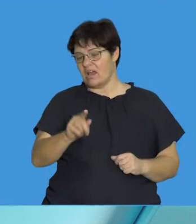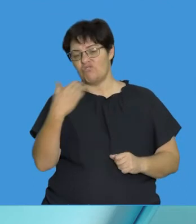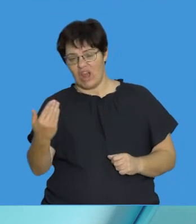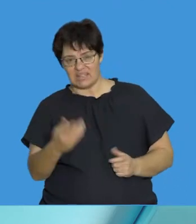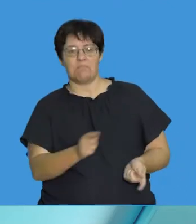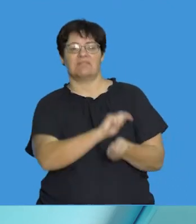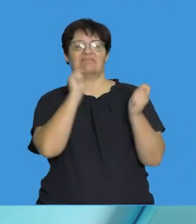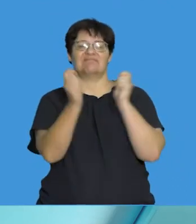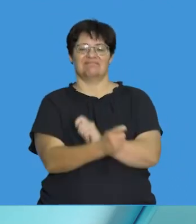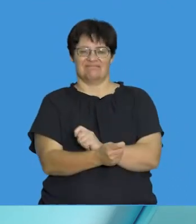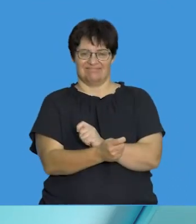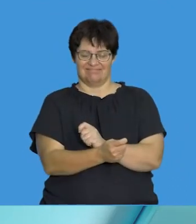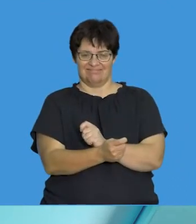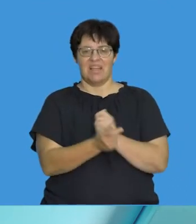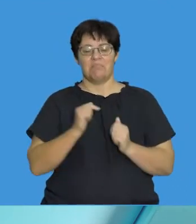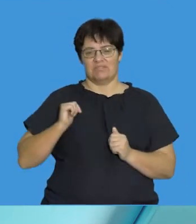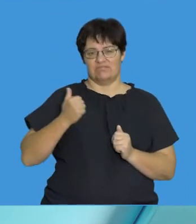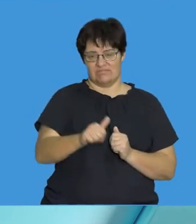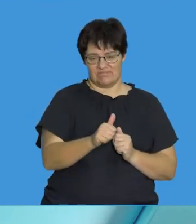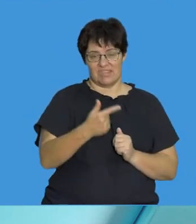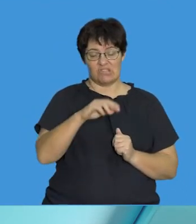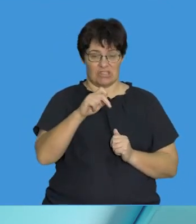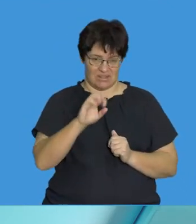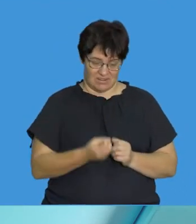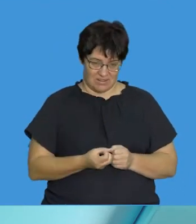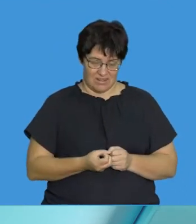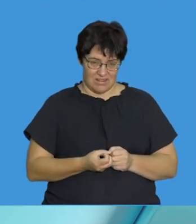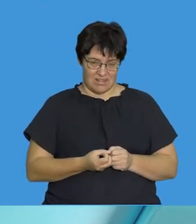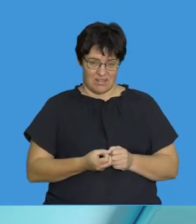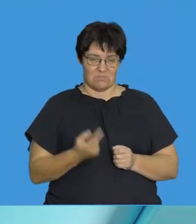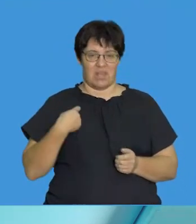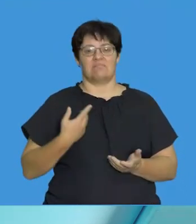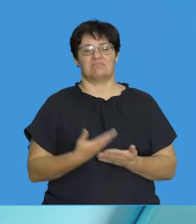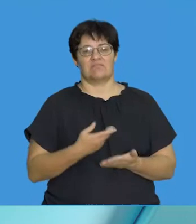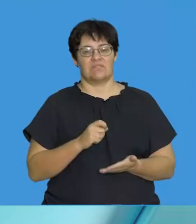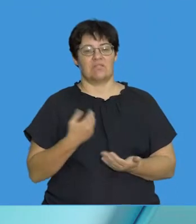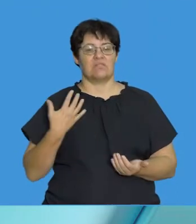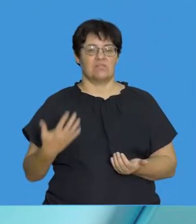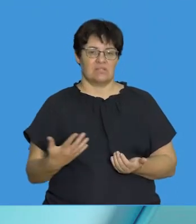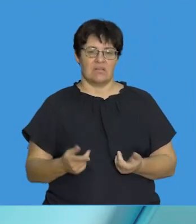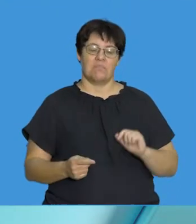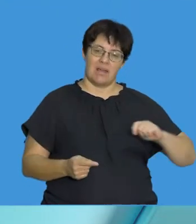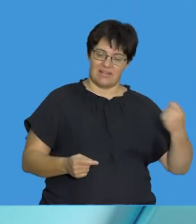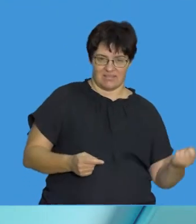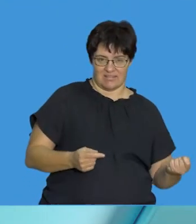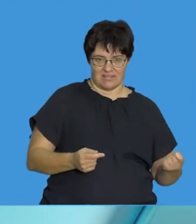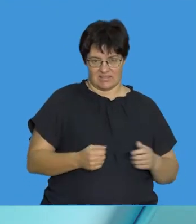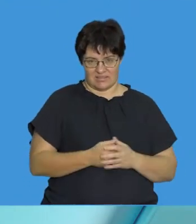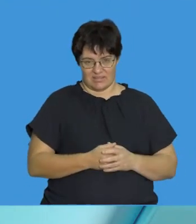mutation that has altered the sequence of the gene that gives me the ability to be able to use a recessive